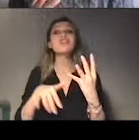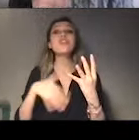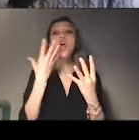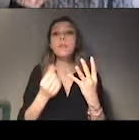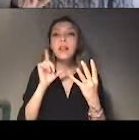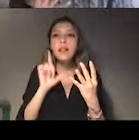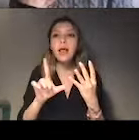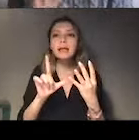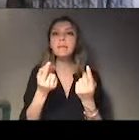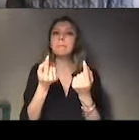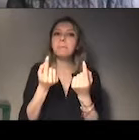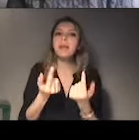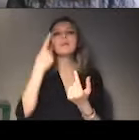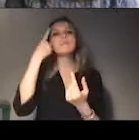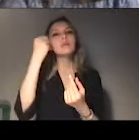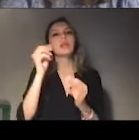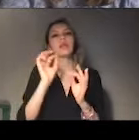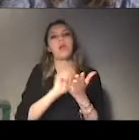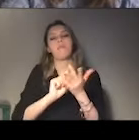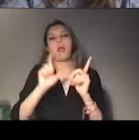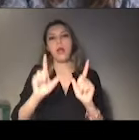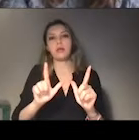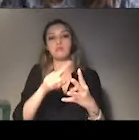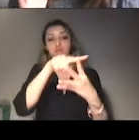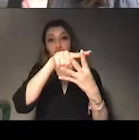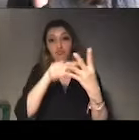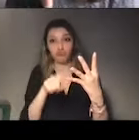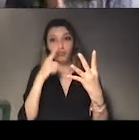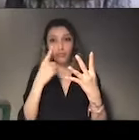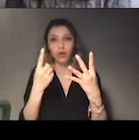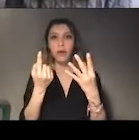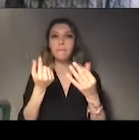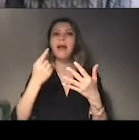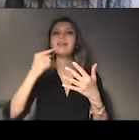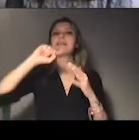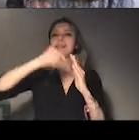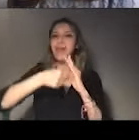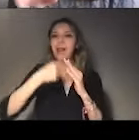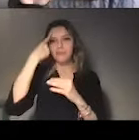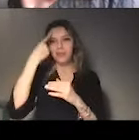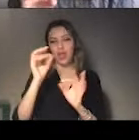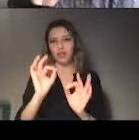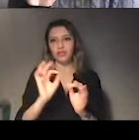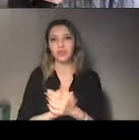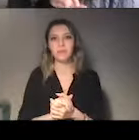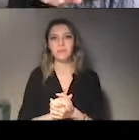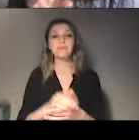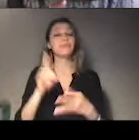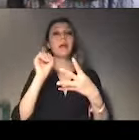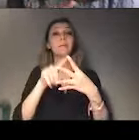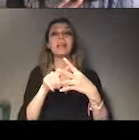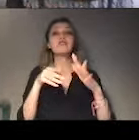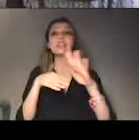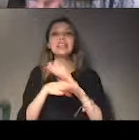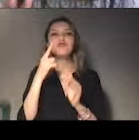of these four components that I have just mentioned. For the introduction, it's good to make a small